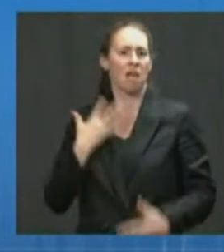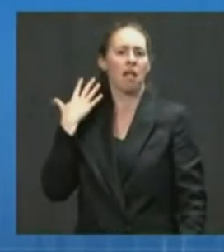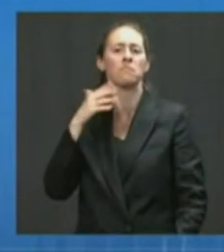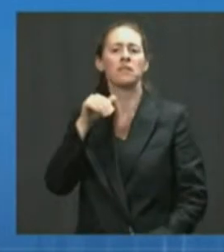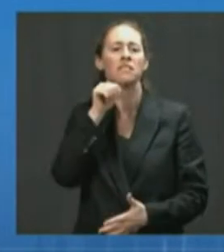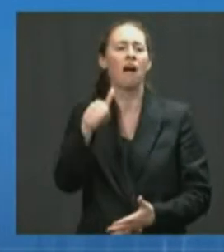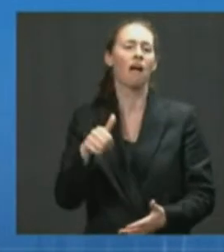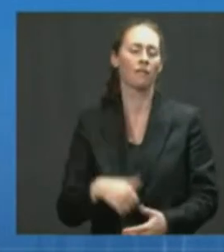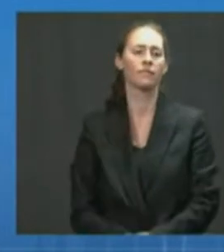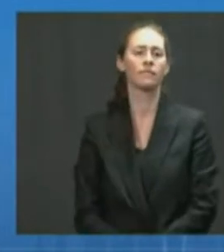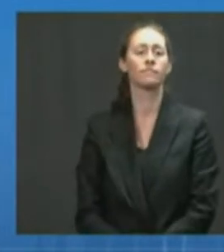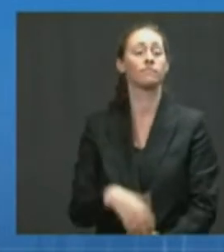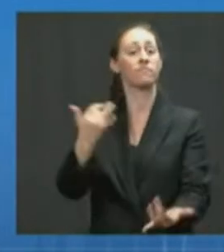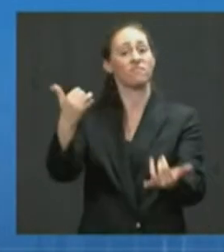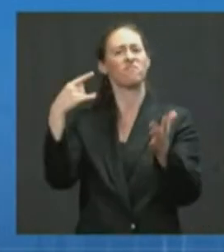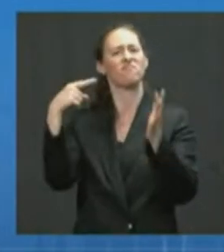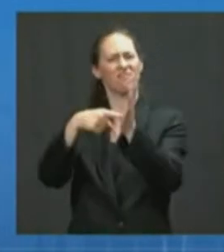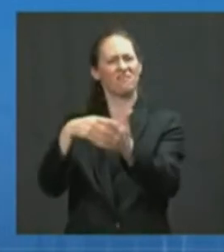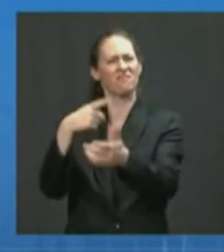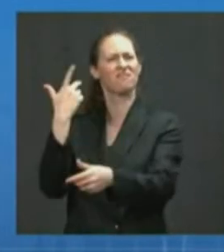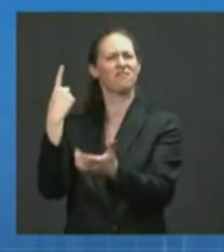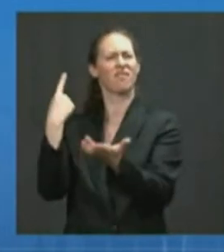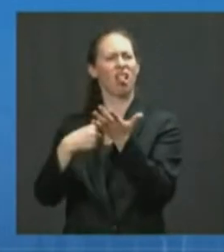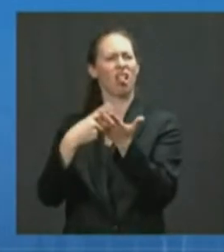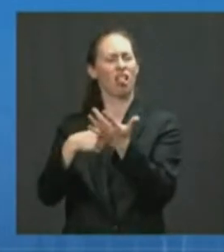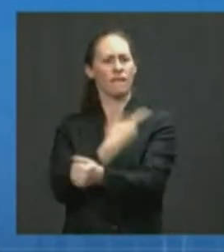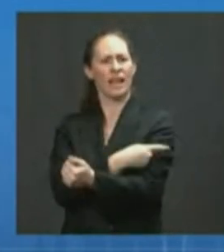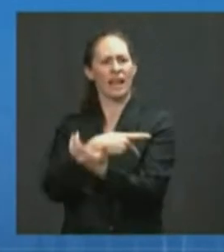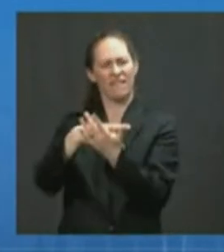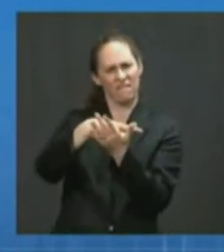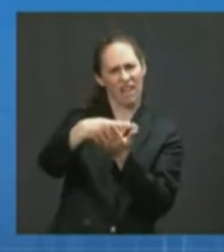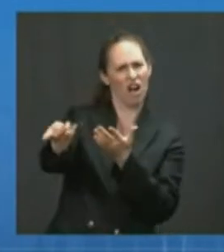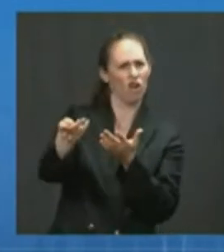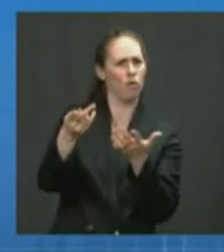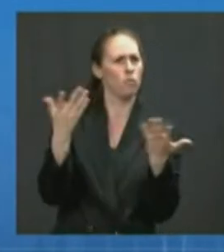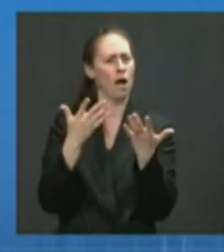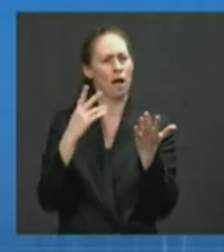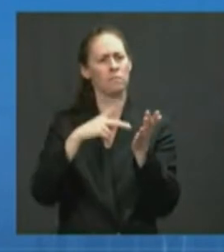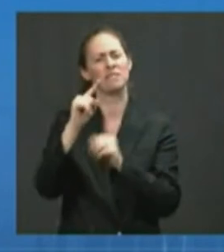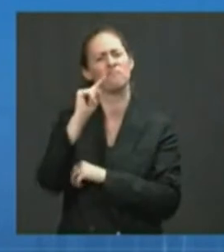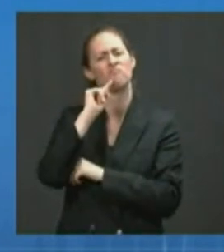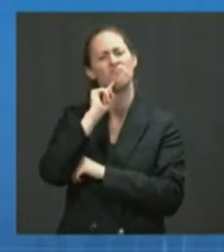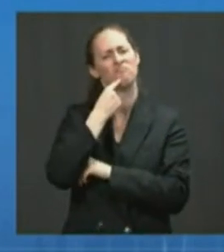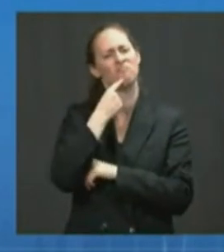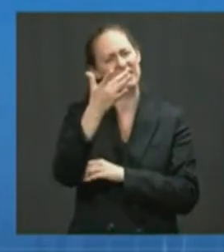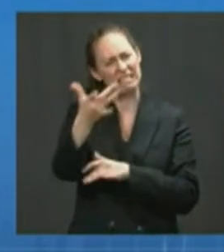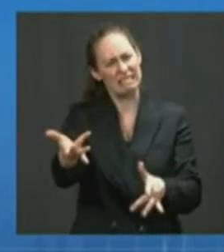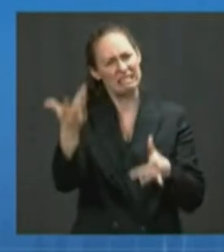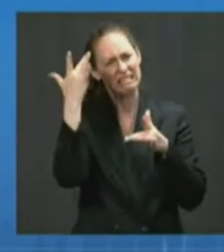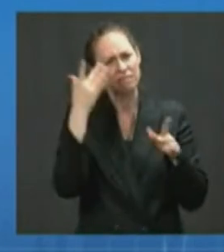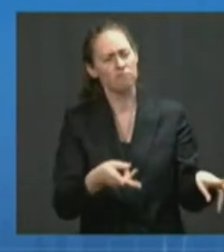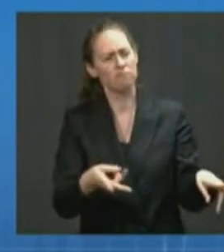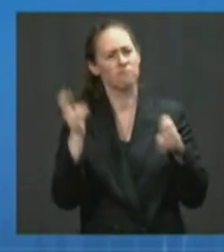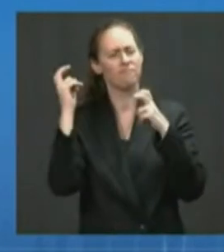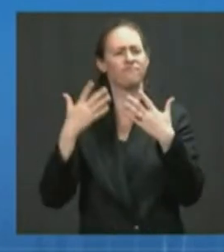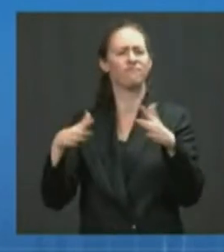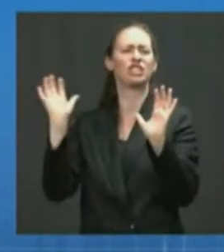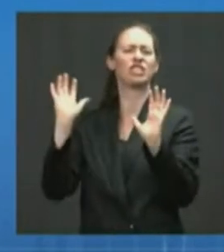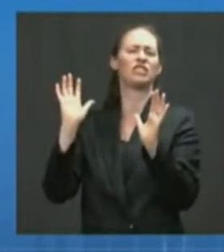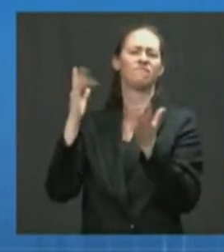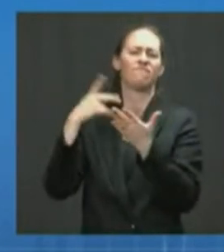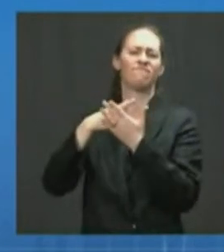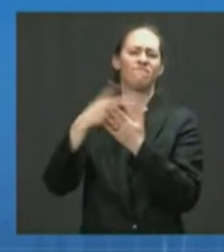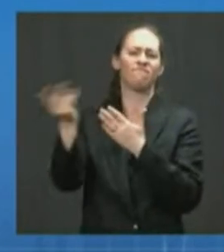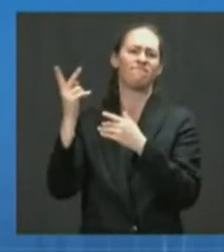when actually you get frank disease. In other words, you haven't prevented the disease caused